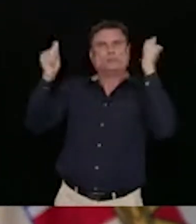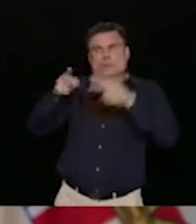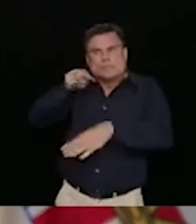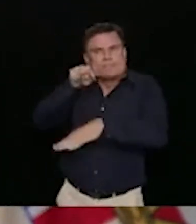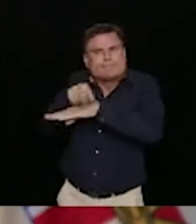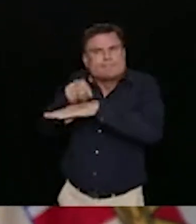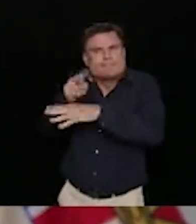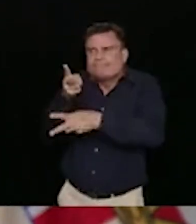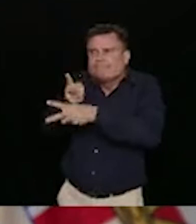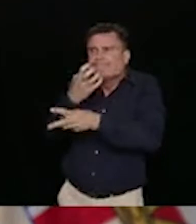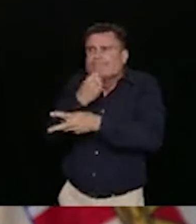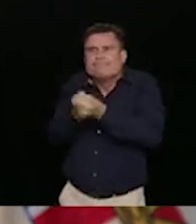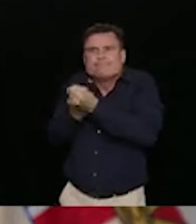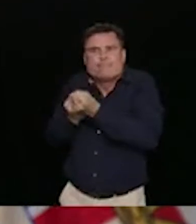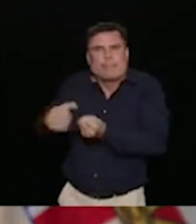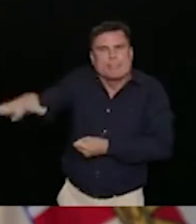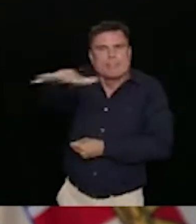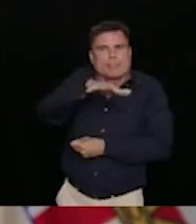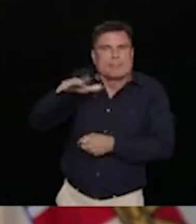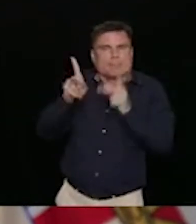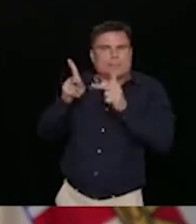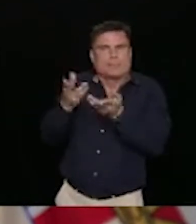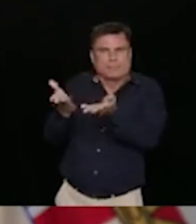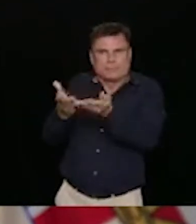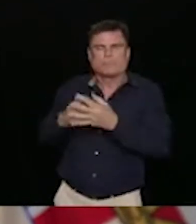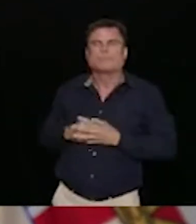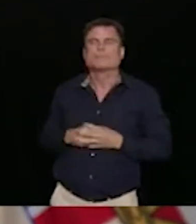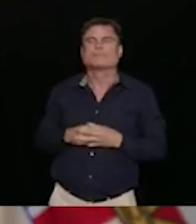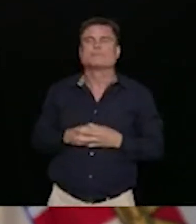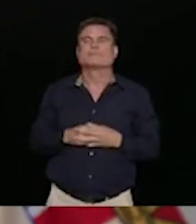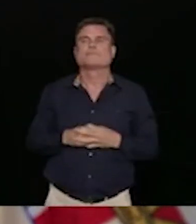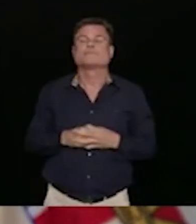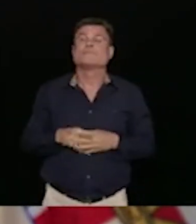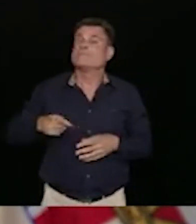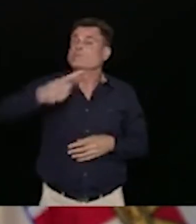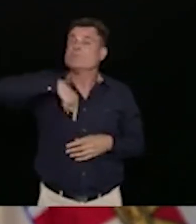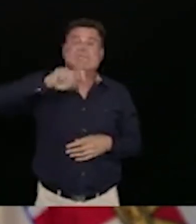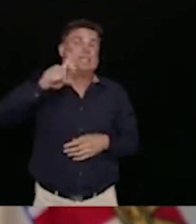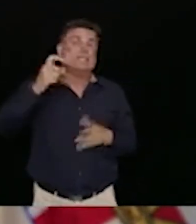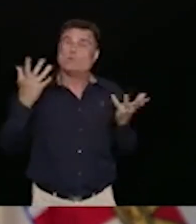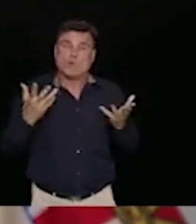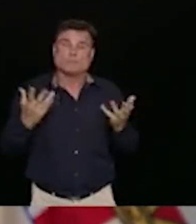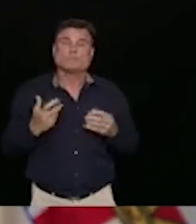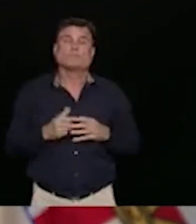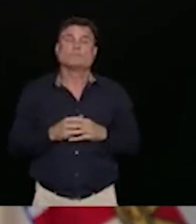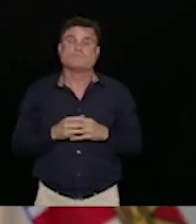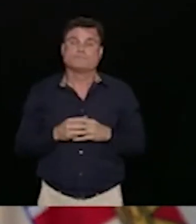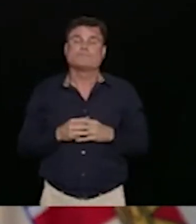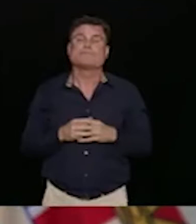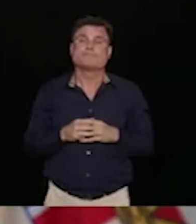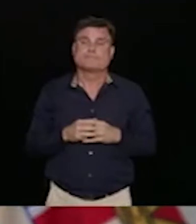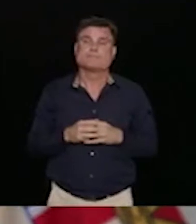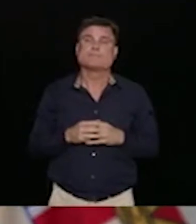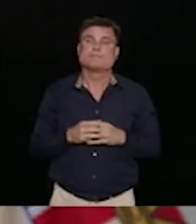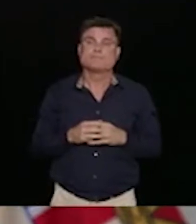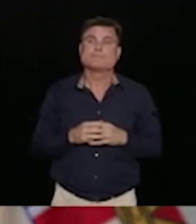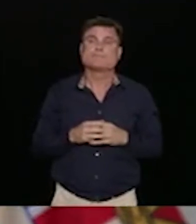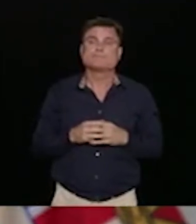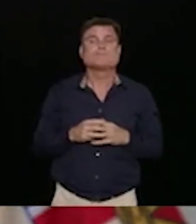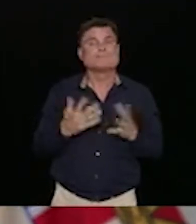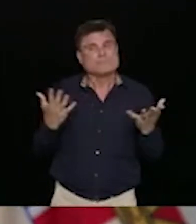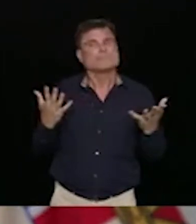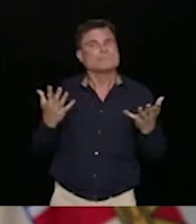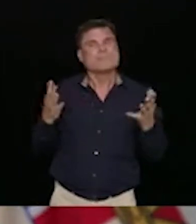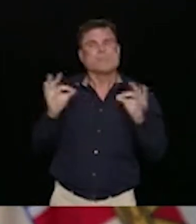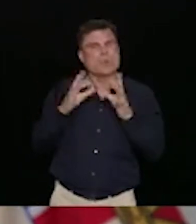We know that safer supply, hydromorphone, diacetylmorphine is not what is killing people in our streets right now and in their